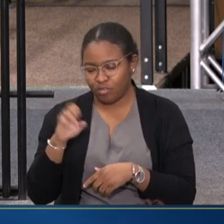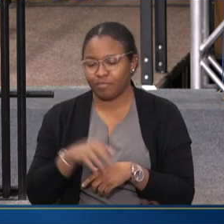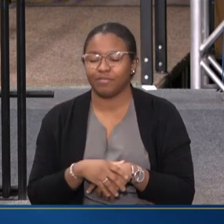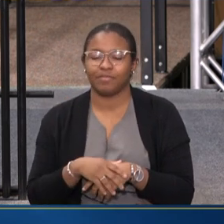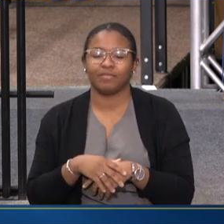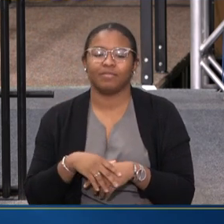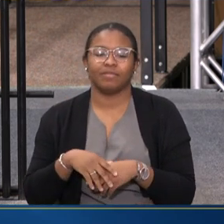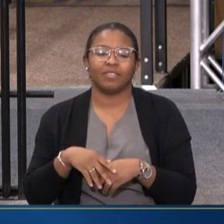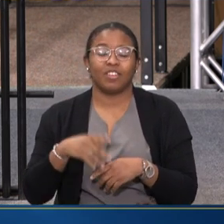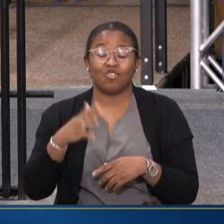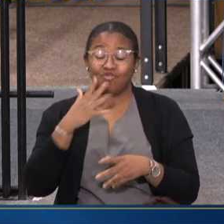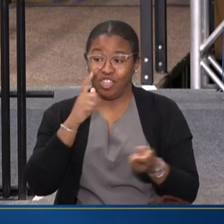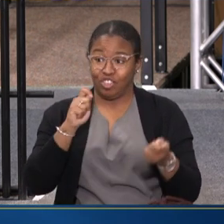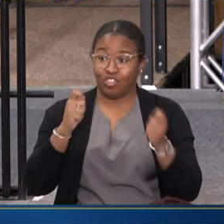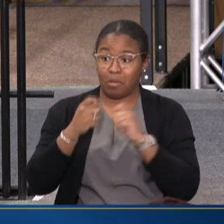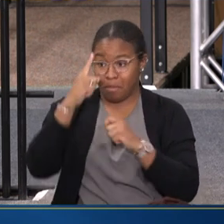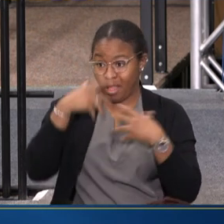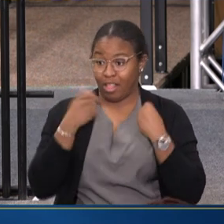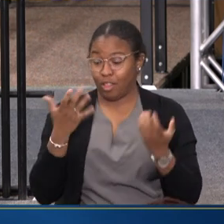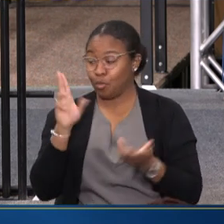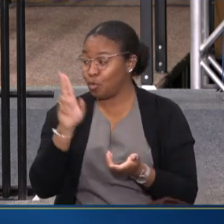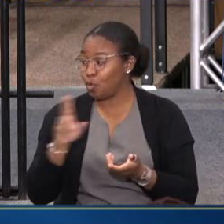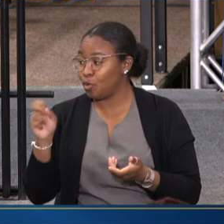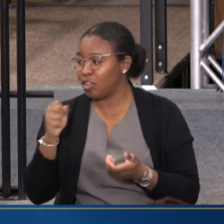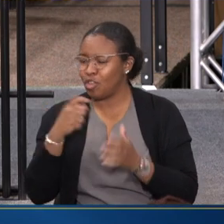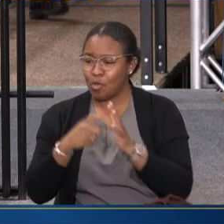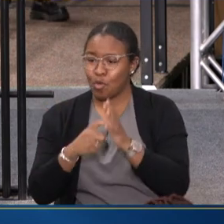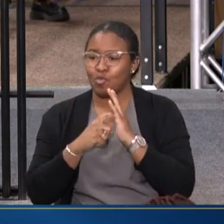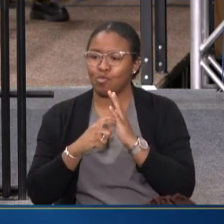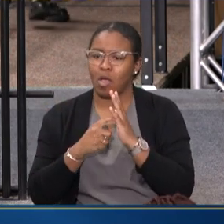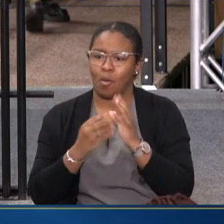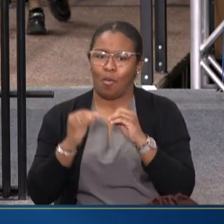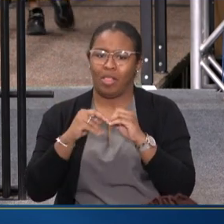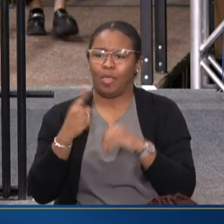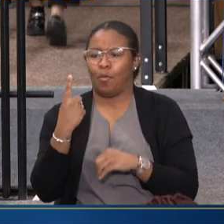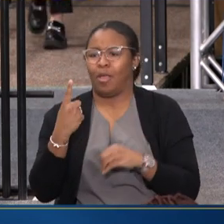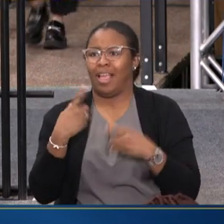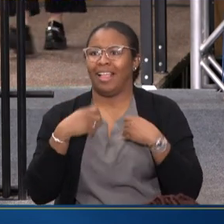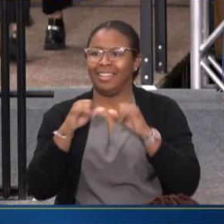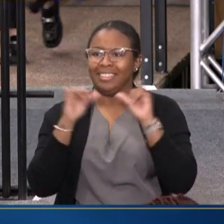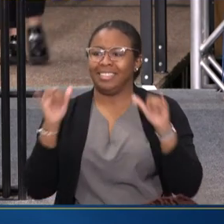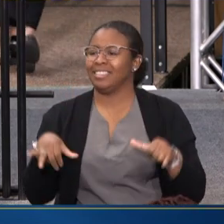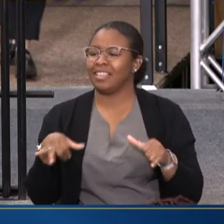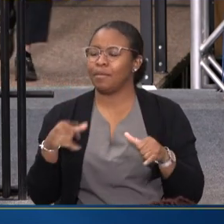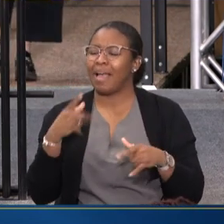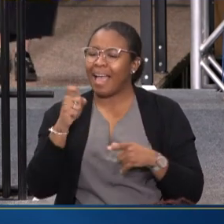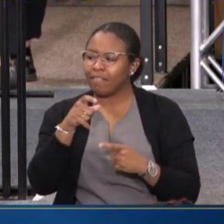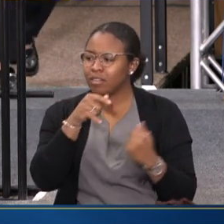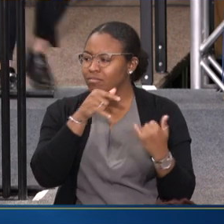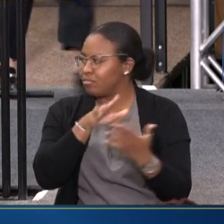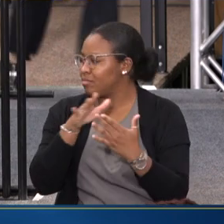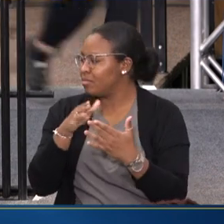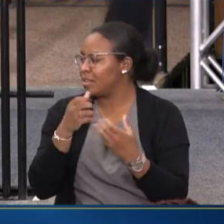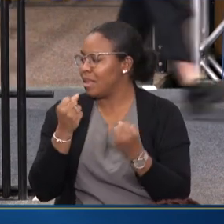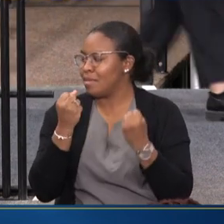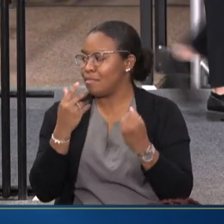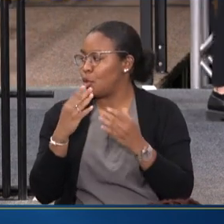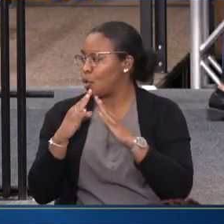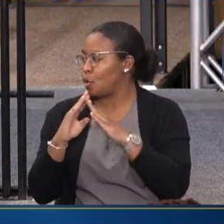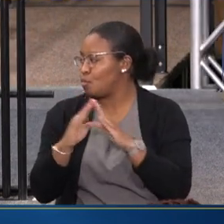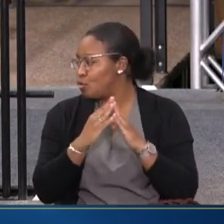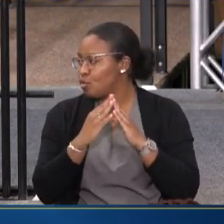TRULY TRANSFORMING MENTAL HEALTH IN THE U.S. REQUIRES MORE THAN JUST THE HEALTH CARE SYSTEM. WE ALSO HAVE TO ADDRESS MANY OF THE COMMUNITY